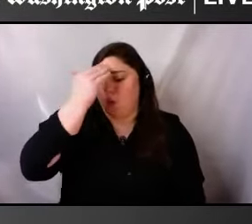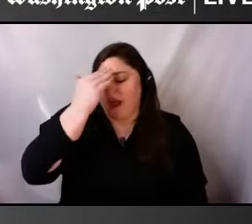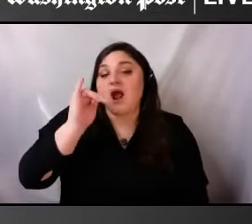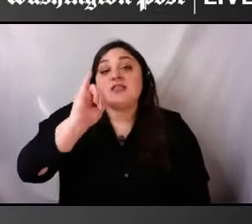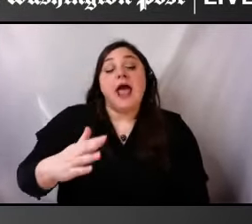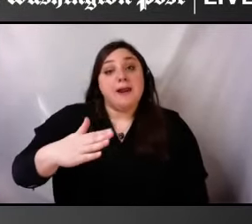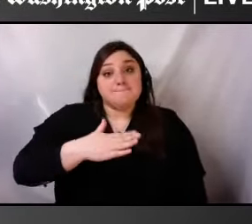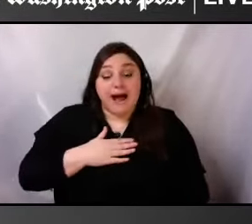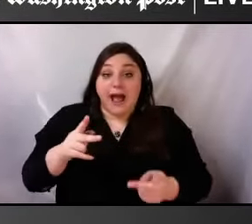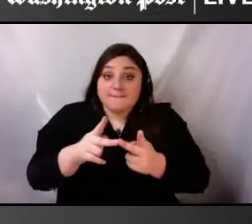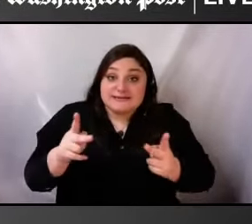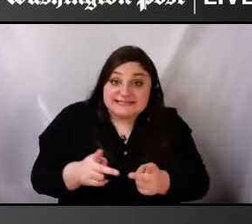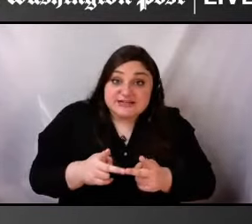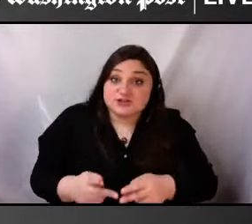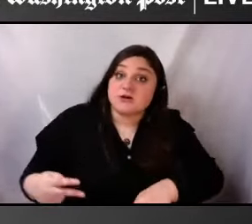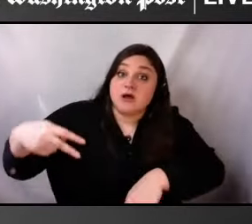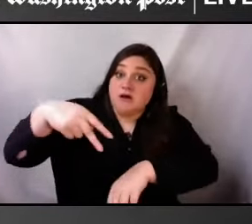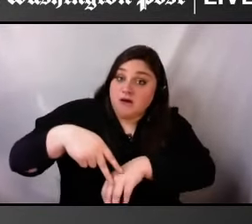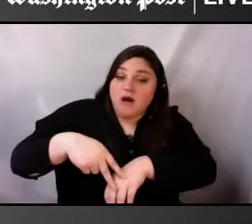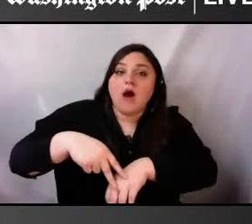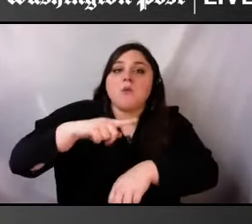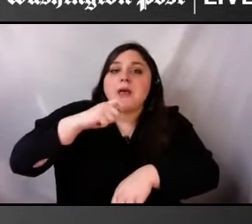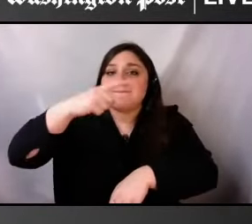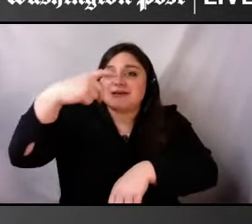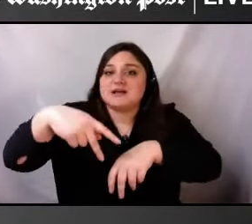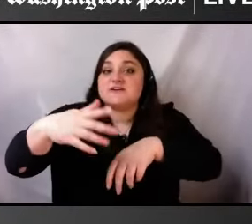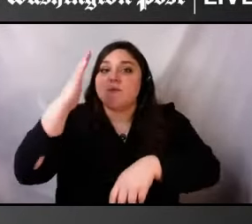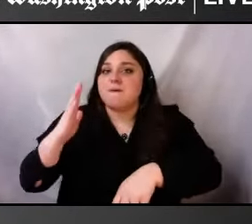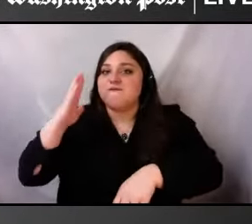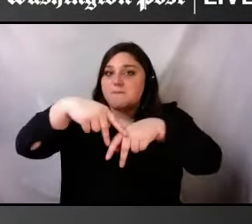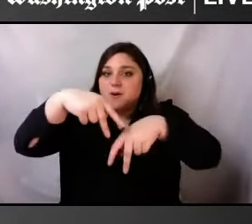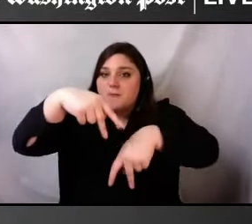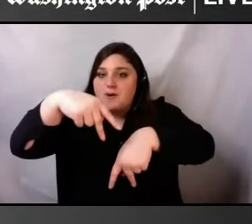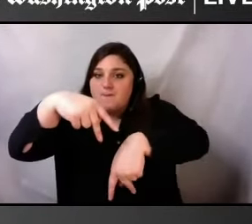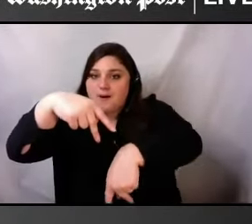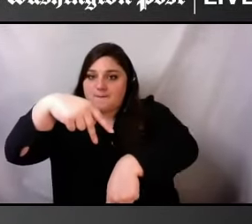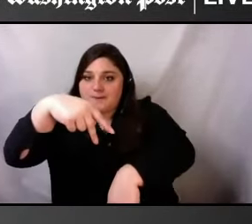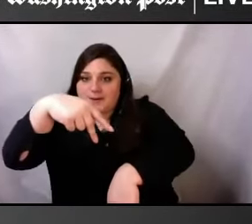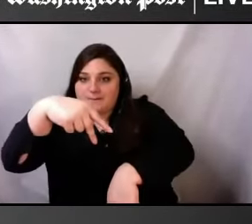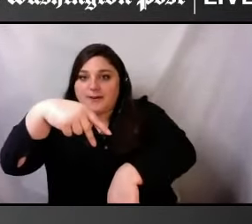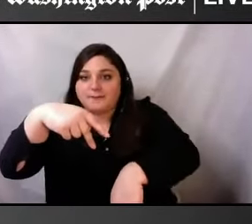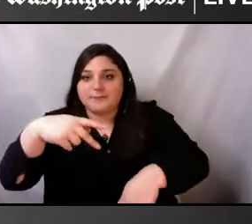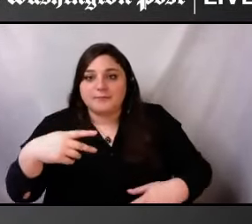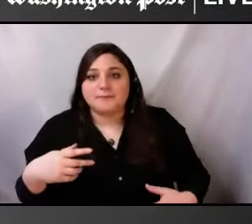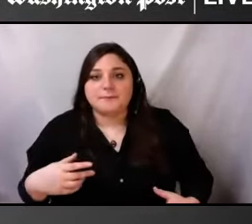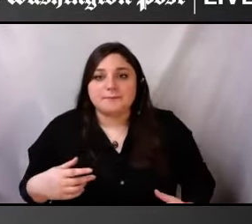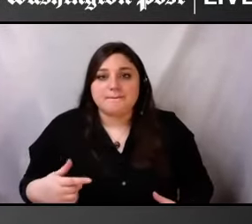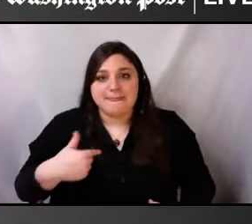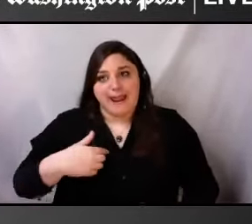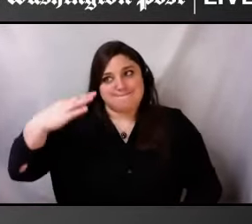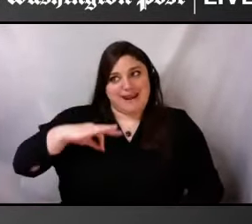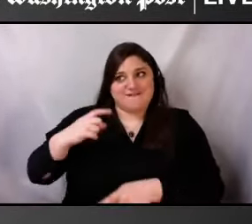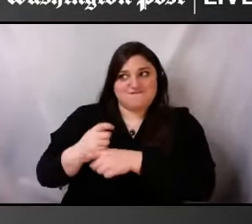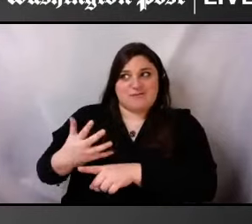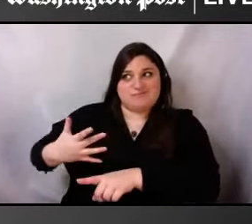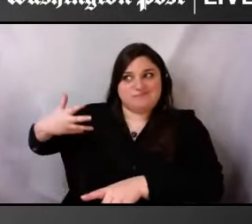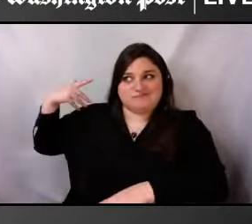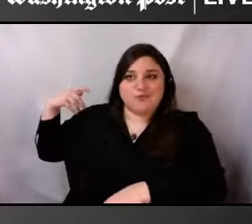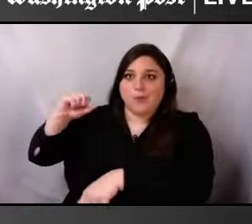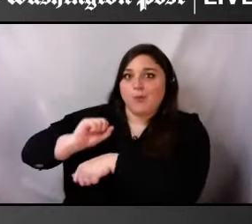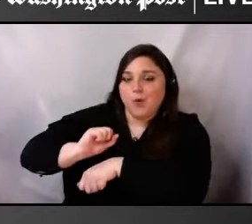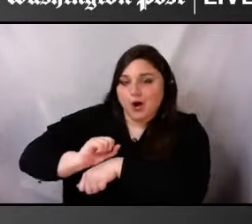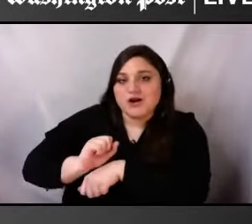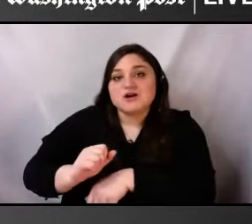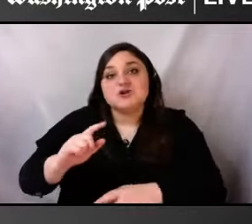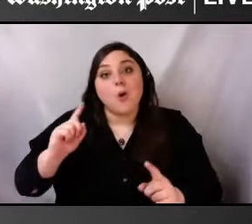at the national council on independent. Um, but, uh, with standing on, on the shoulders of giants,